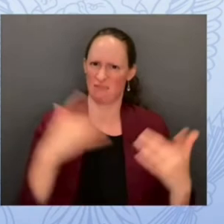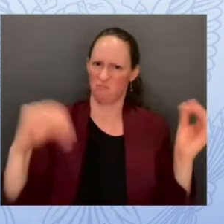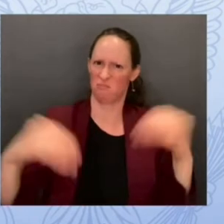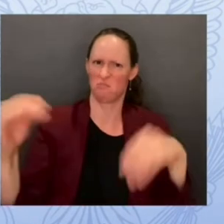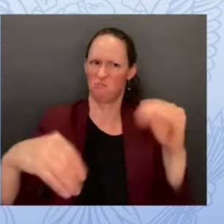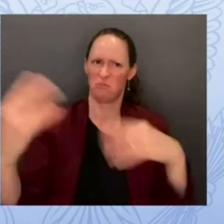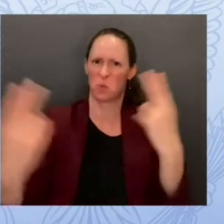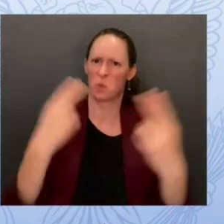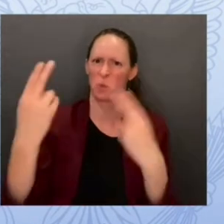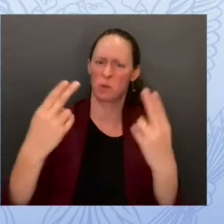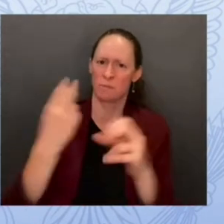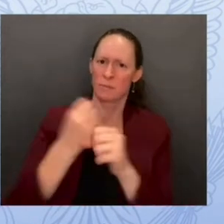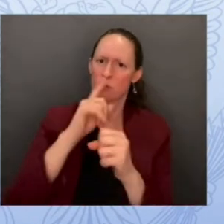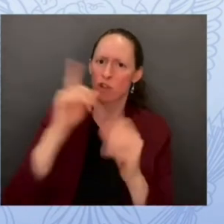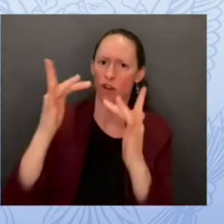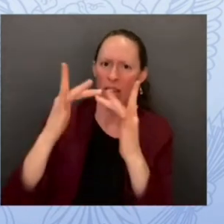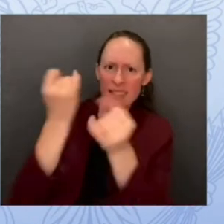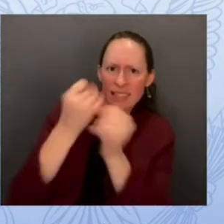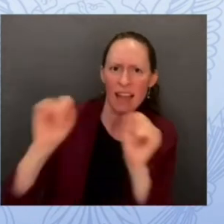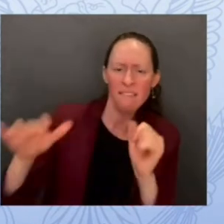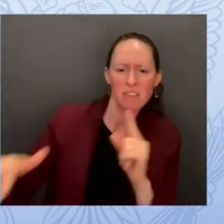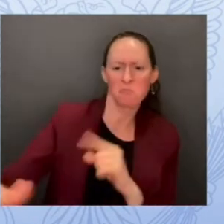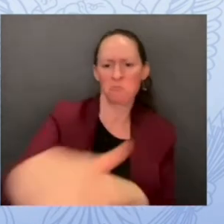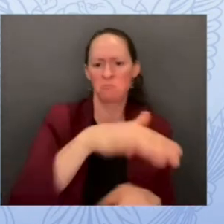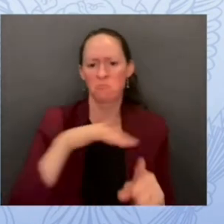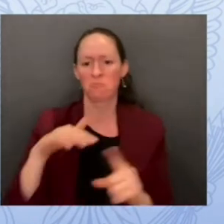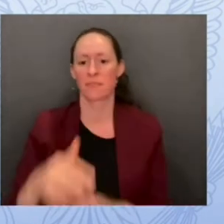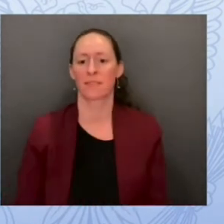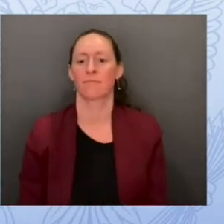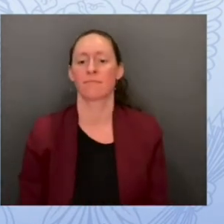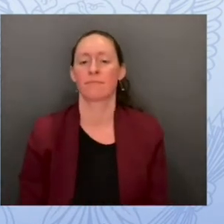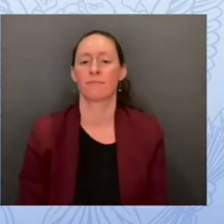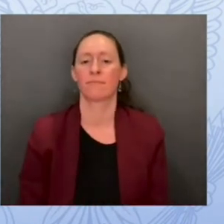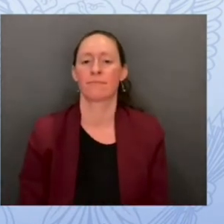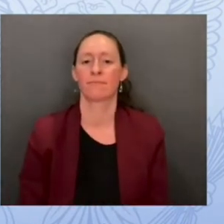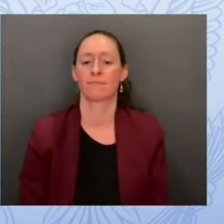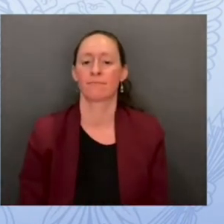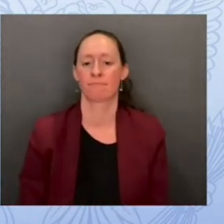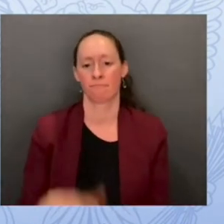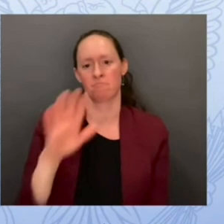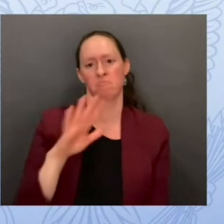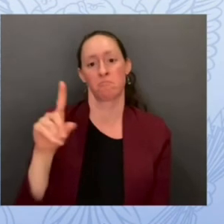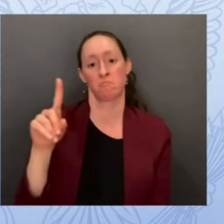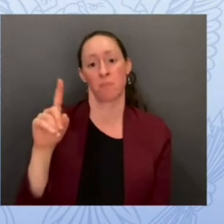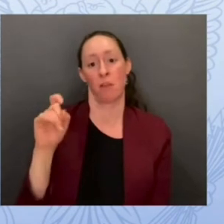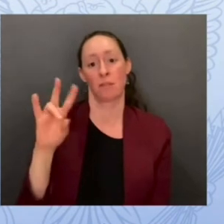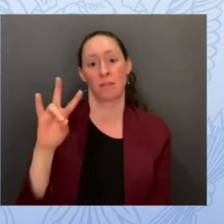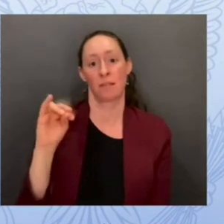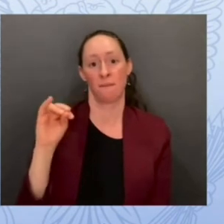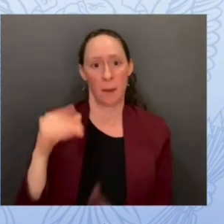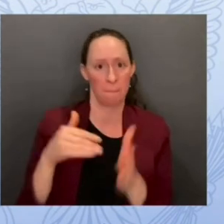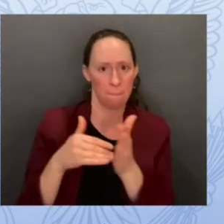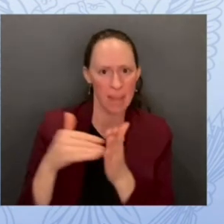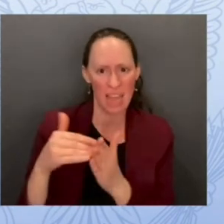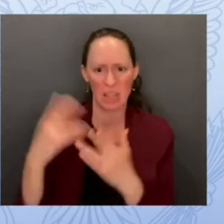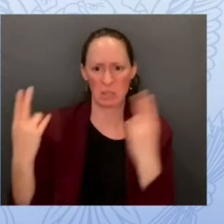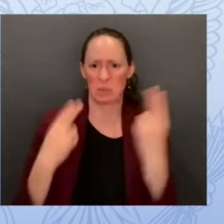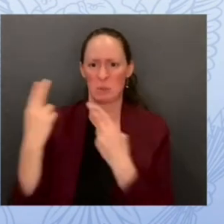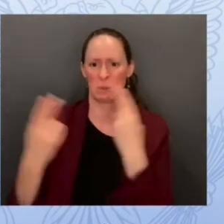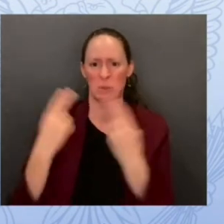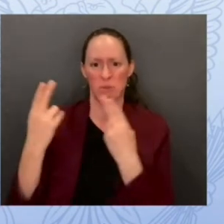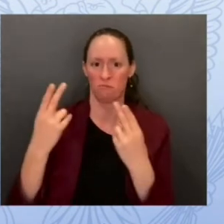there are 170 million users here in the u.s and around the world using google workspace for education